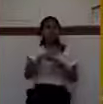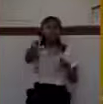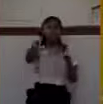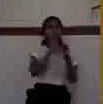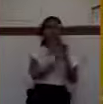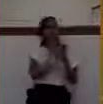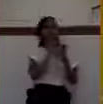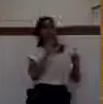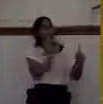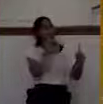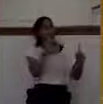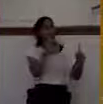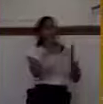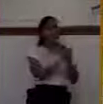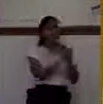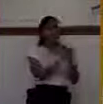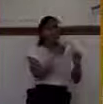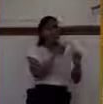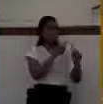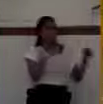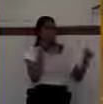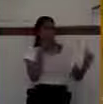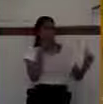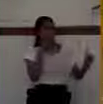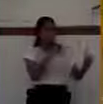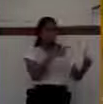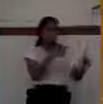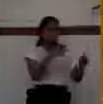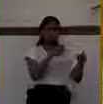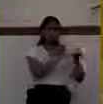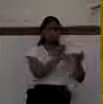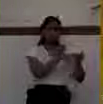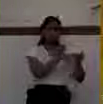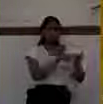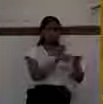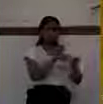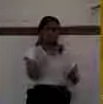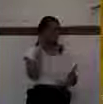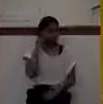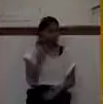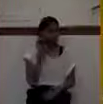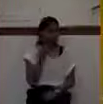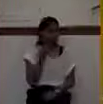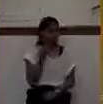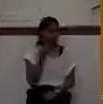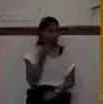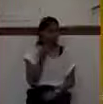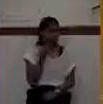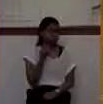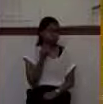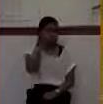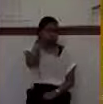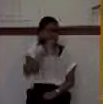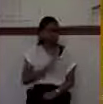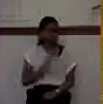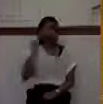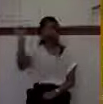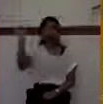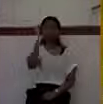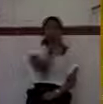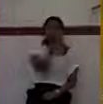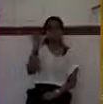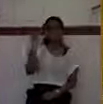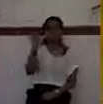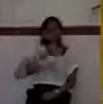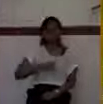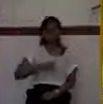properly jealous about toward a wife. And God is wounded when God he loves us with his